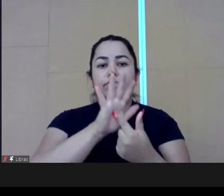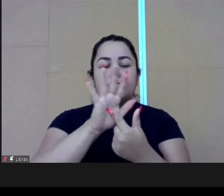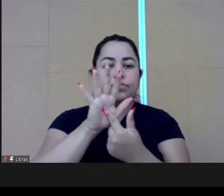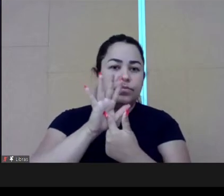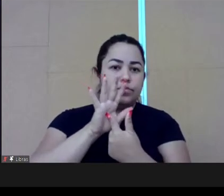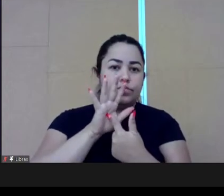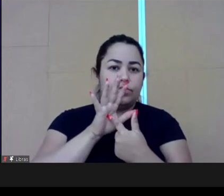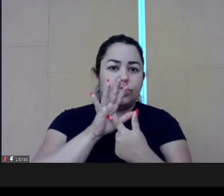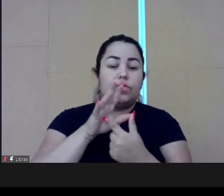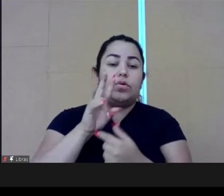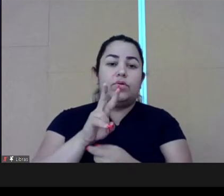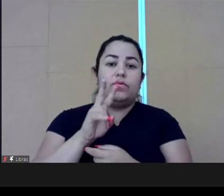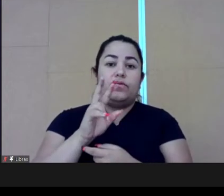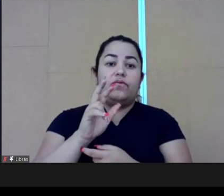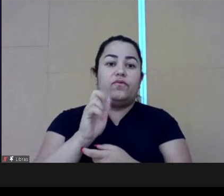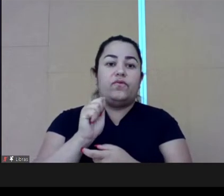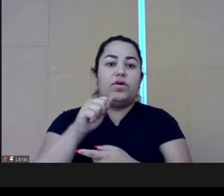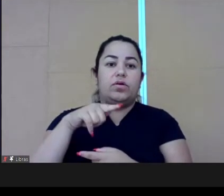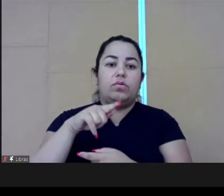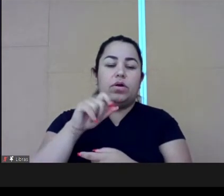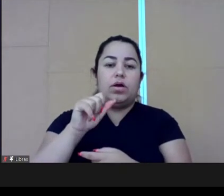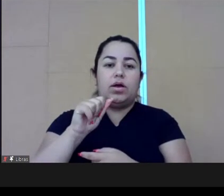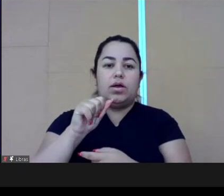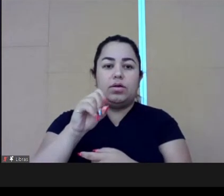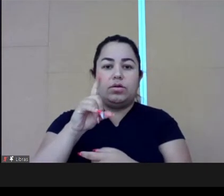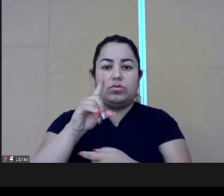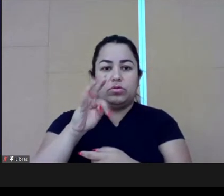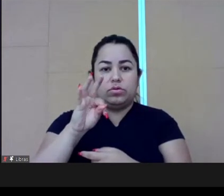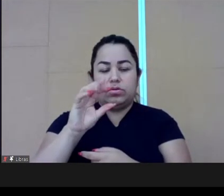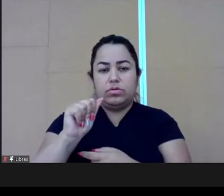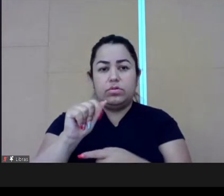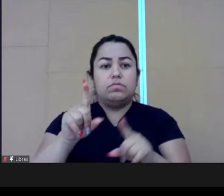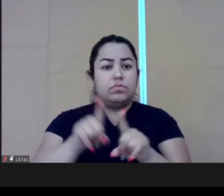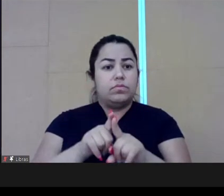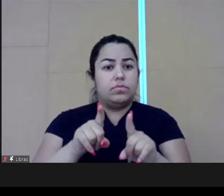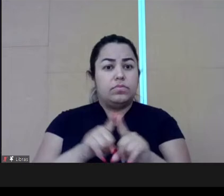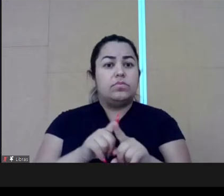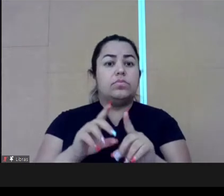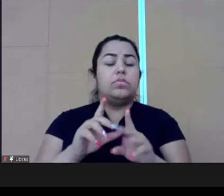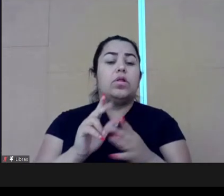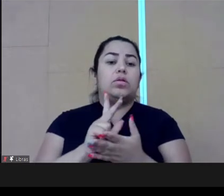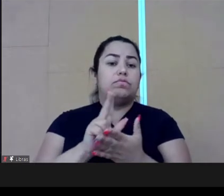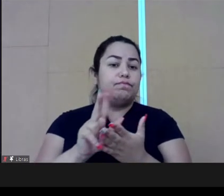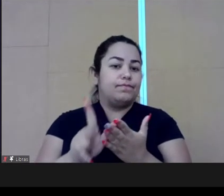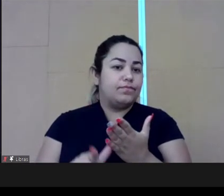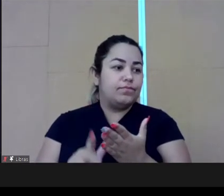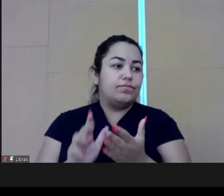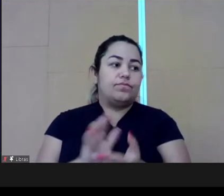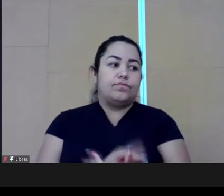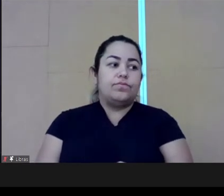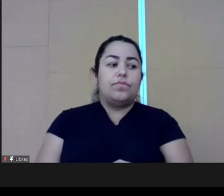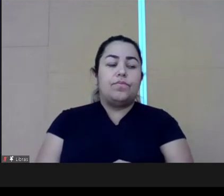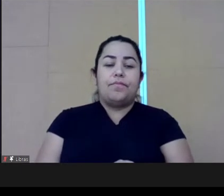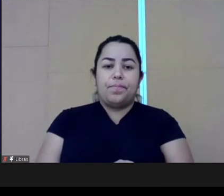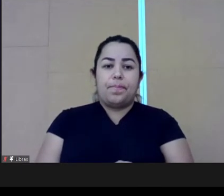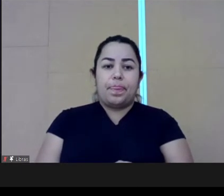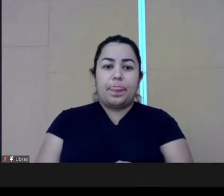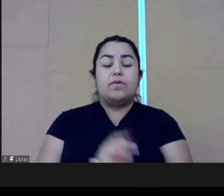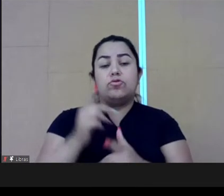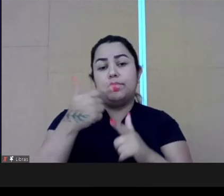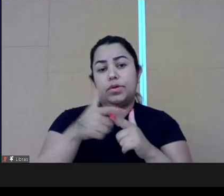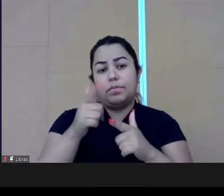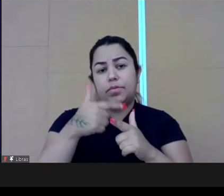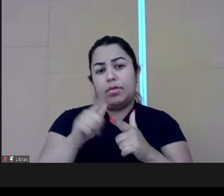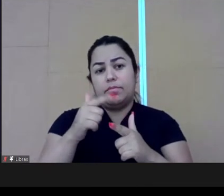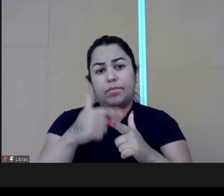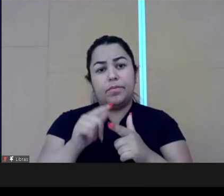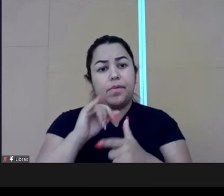design thinking, in problem definition, in innovation and experimentation. And in fact,